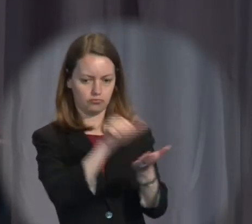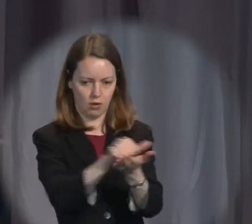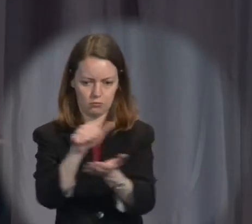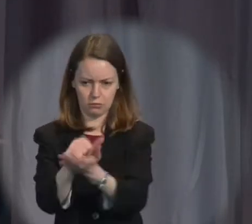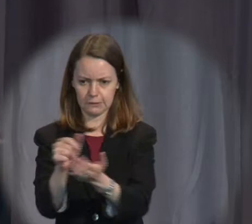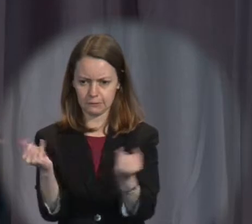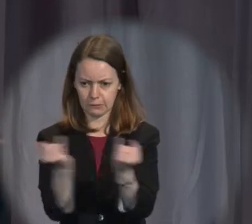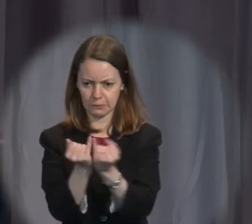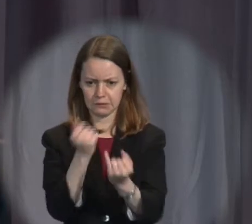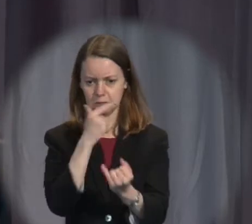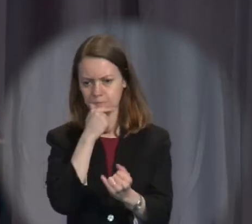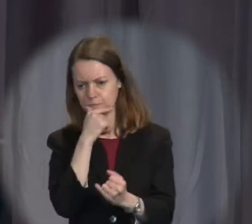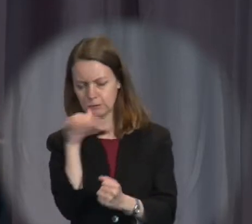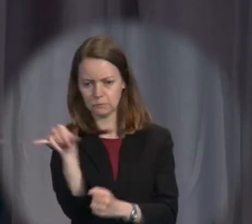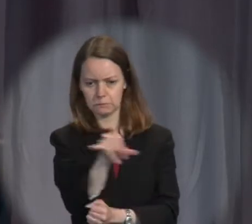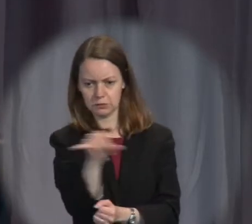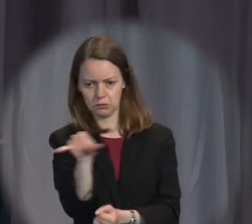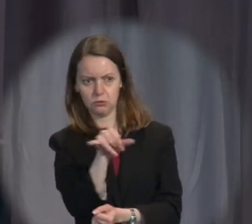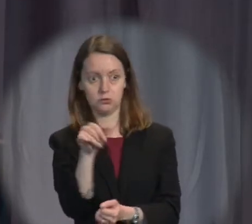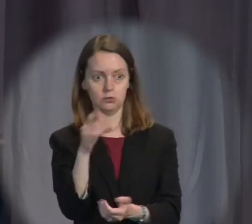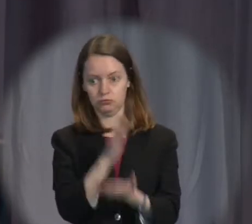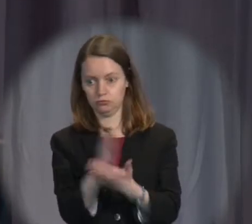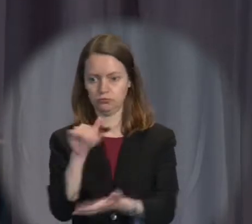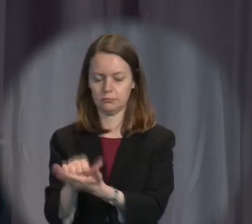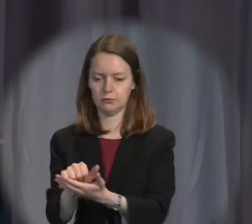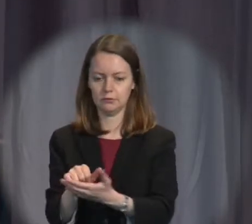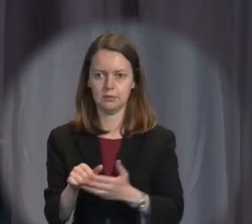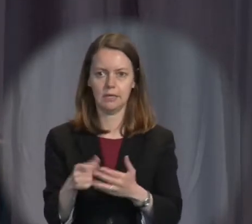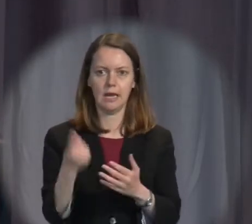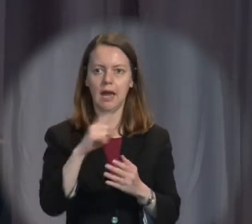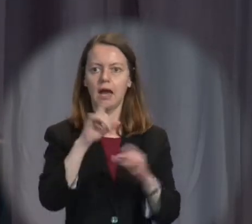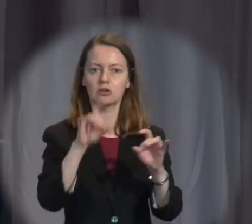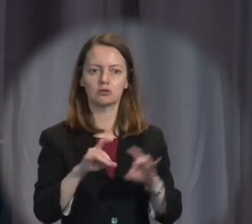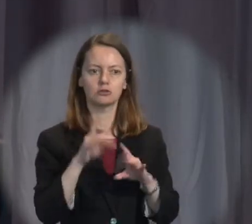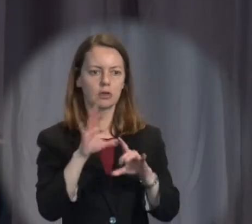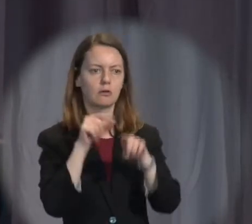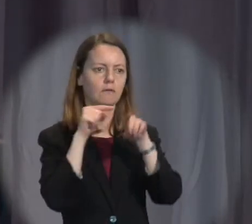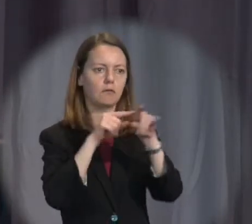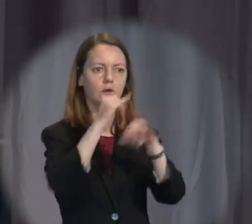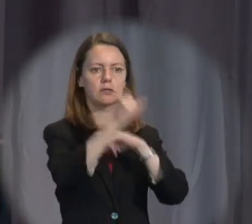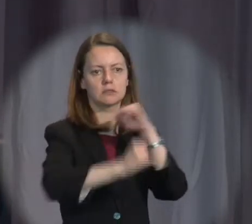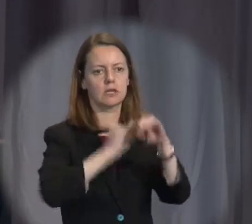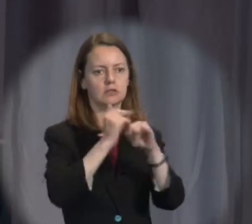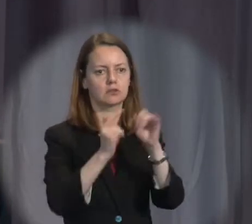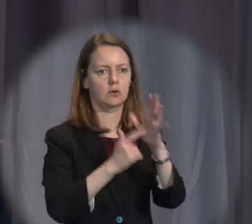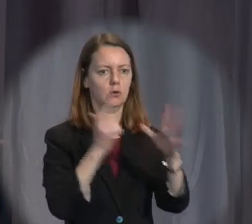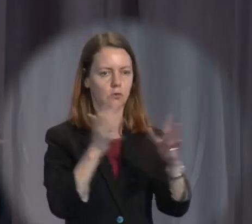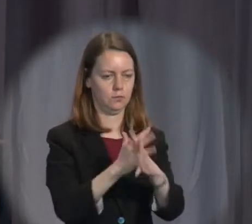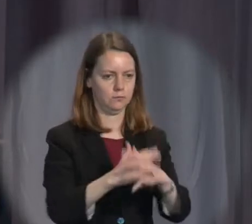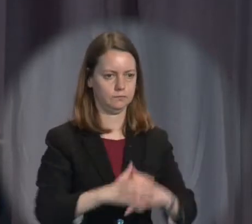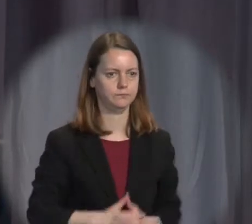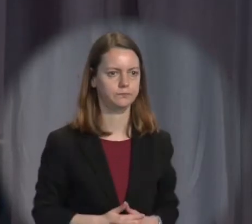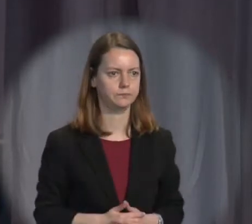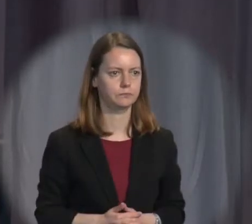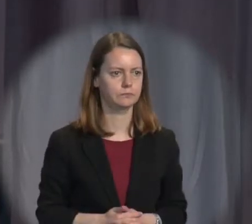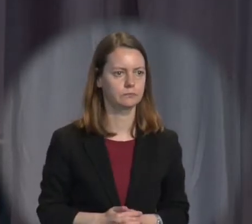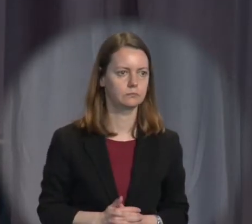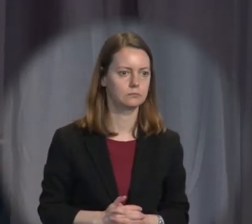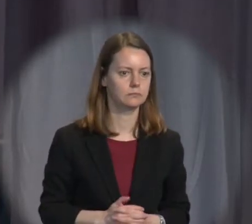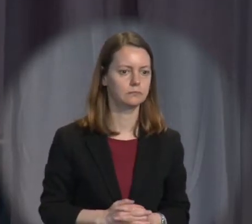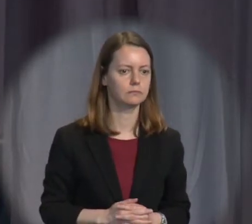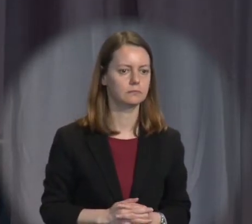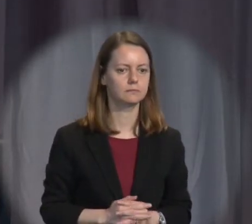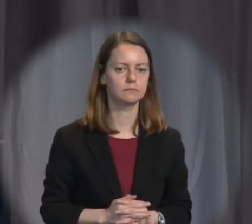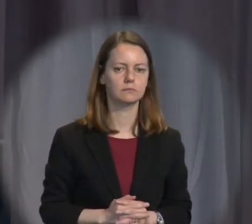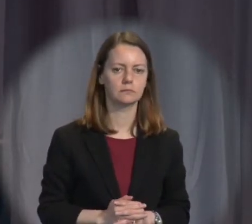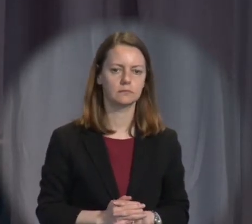Australia has made in good faith to international law. My second explanation for why we are in such